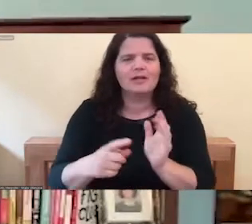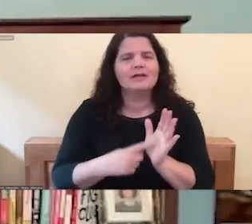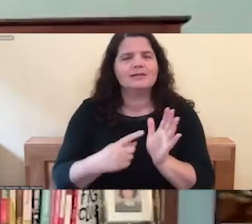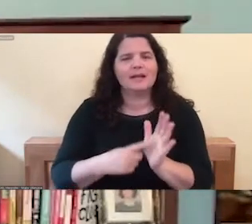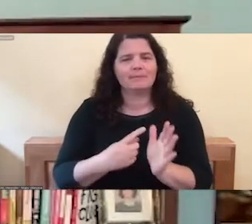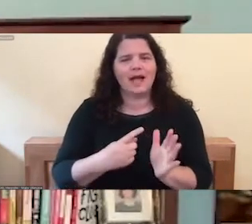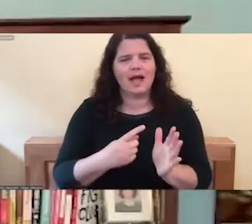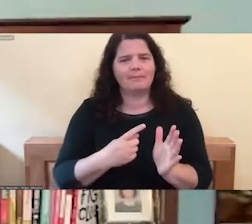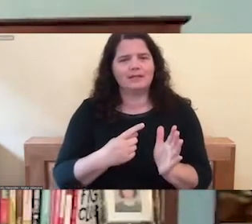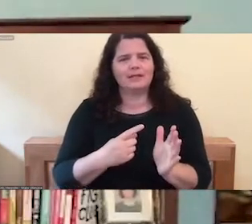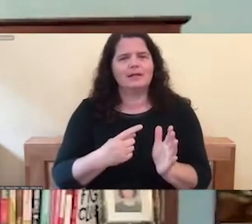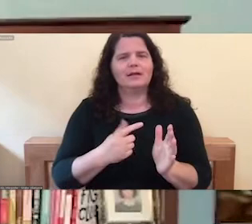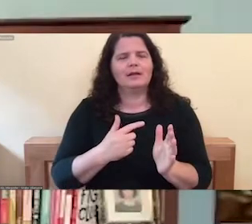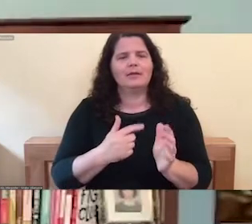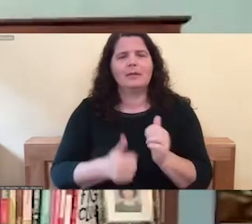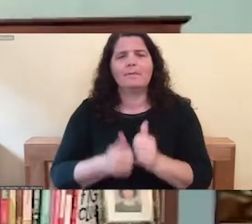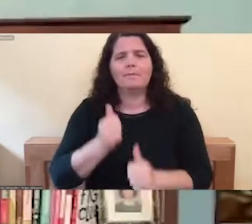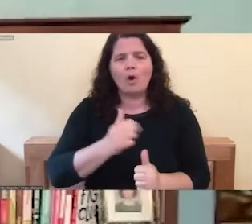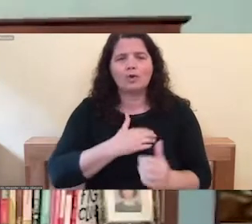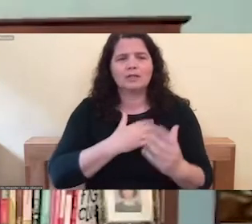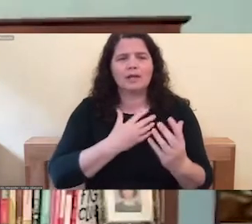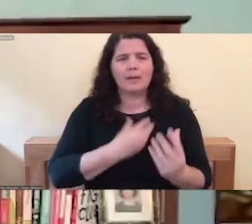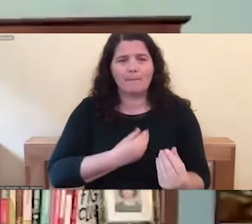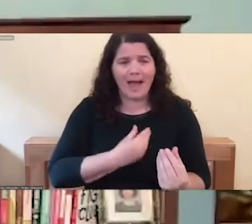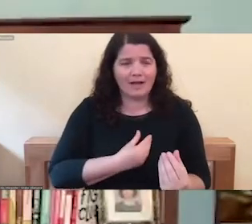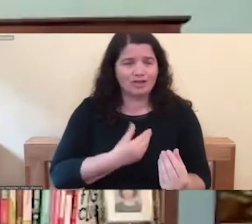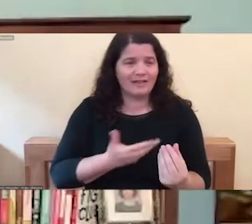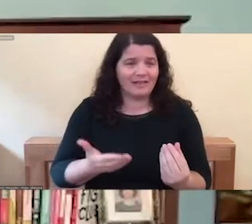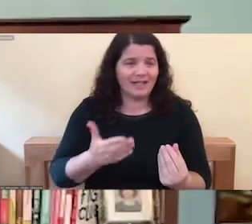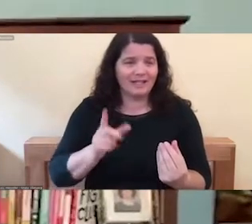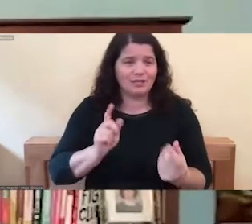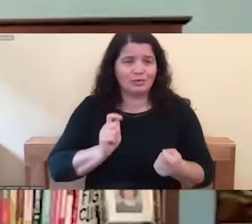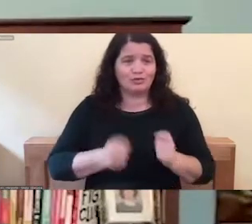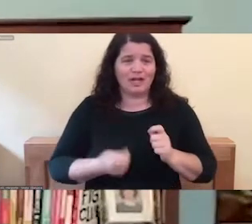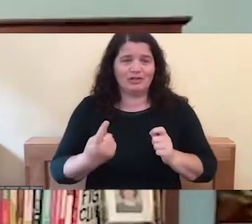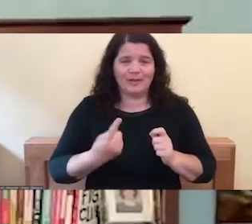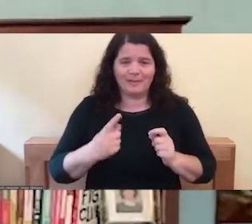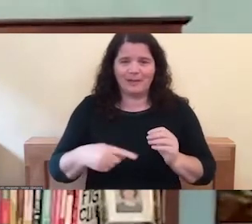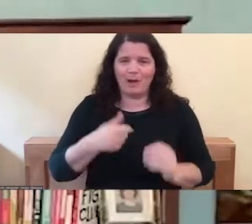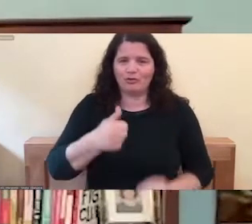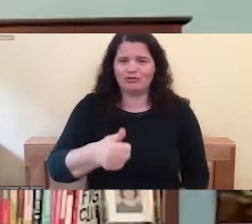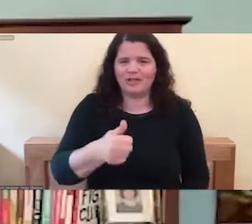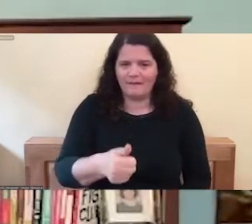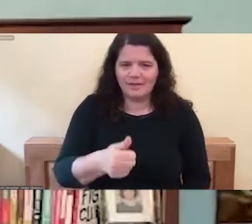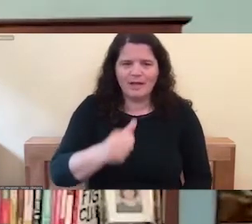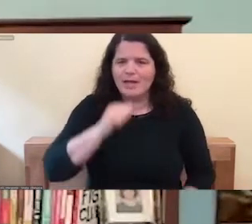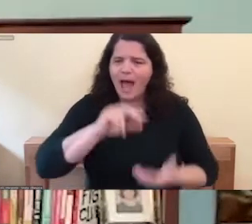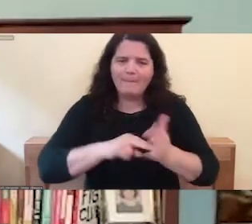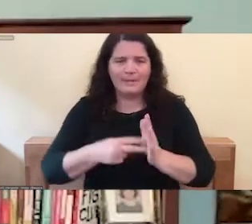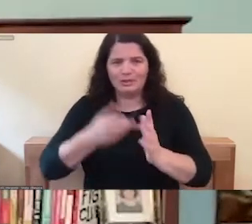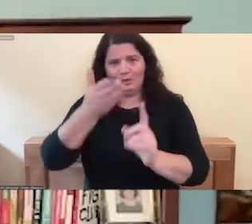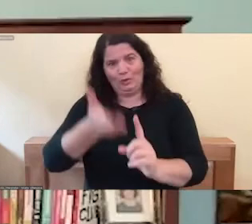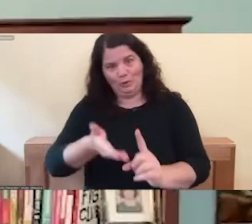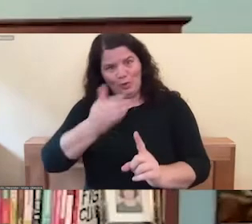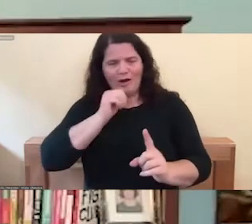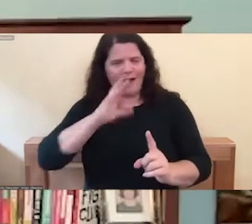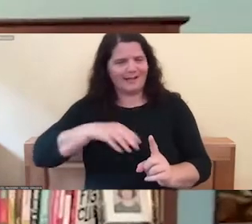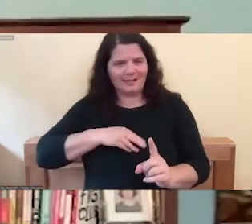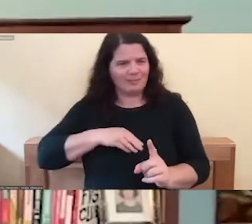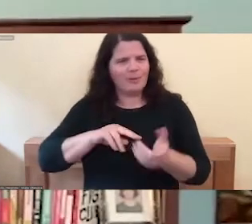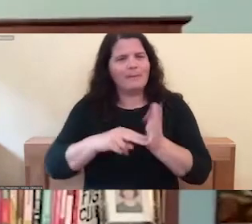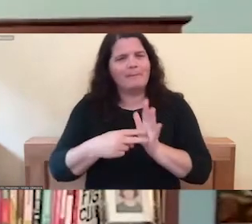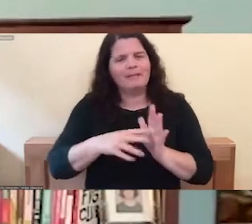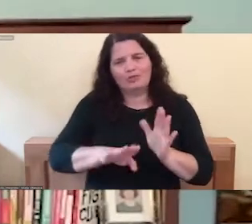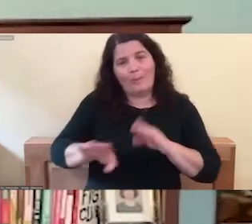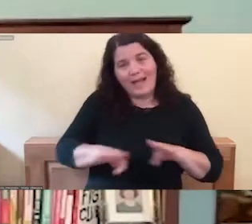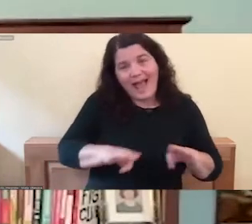not acceptable as you are, but maybe your behavior needs a little work or a situation you're in needs to change. And so